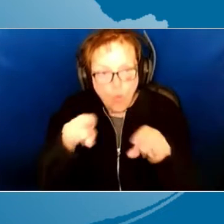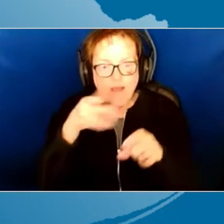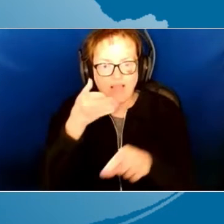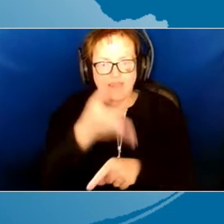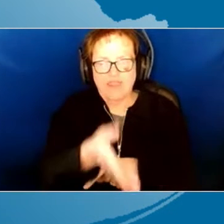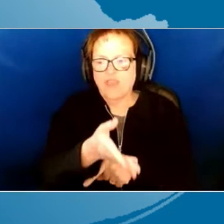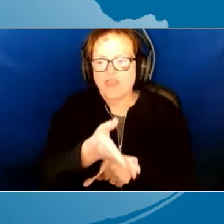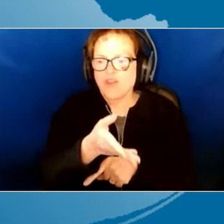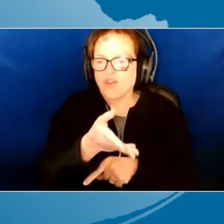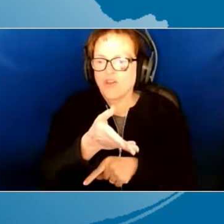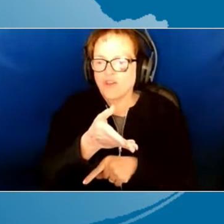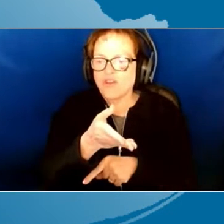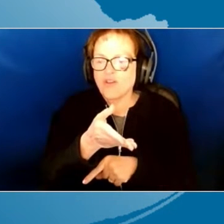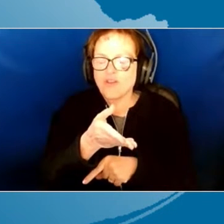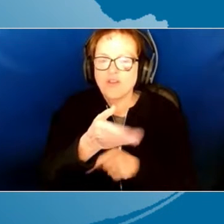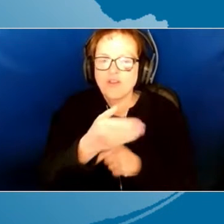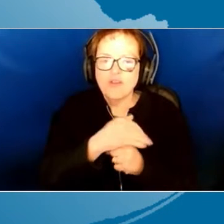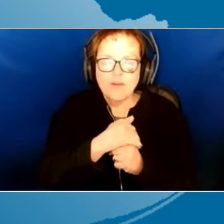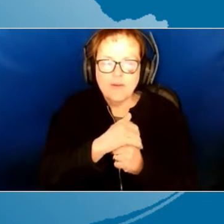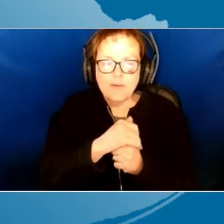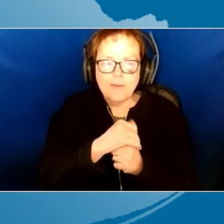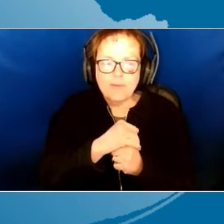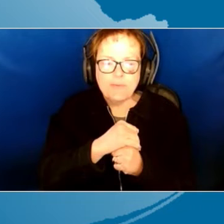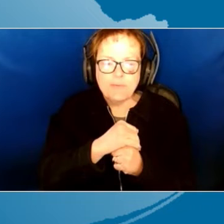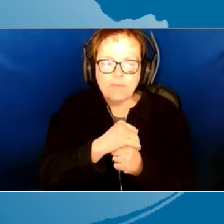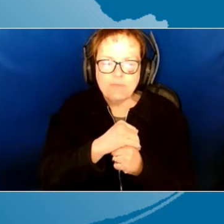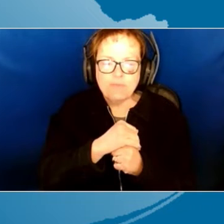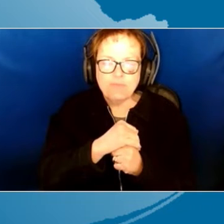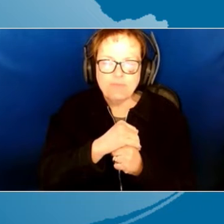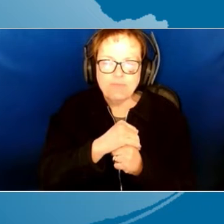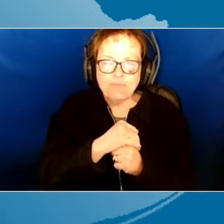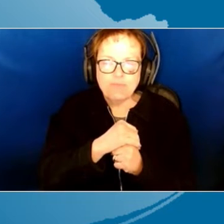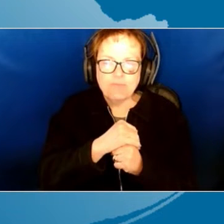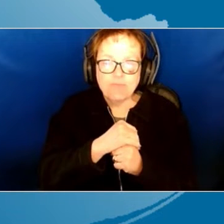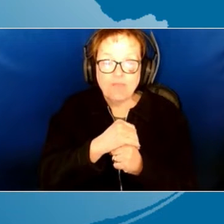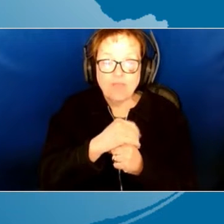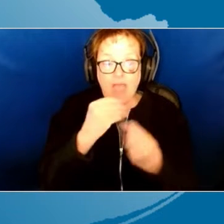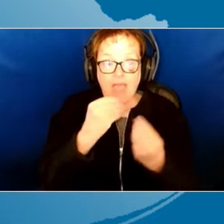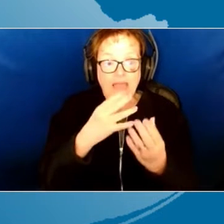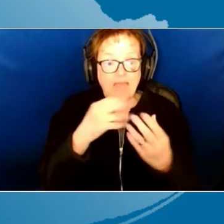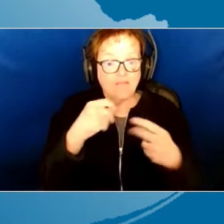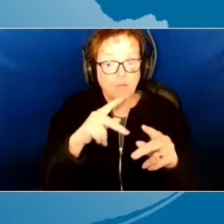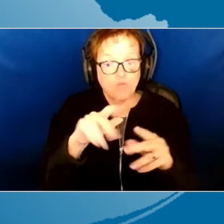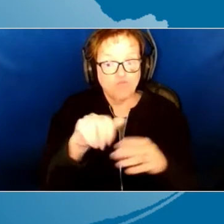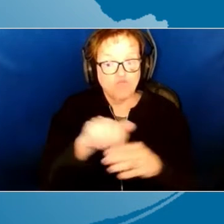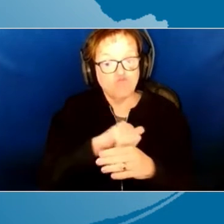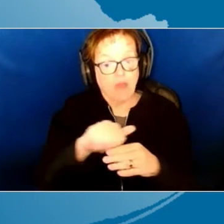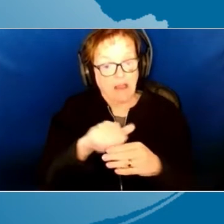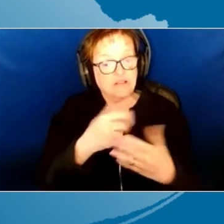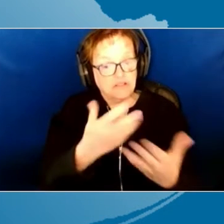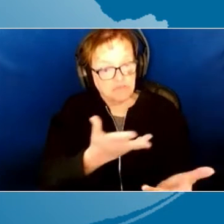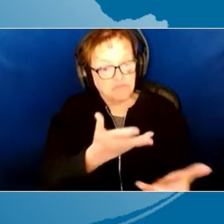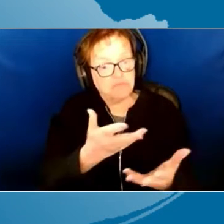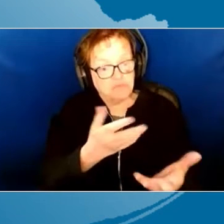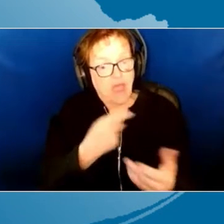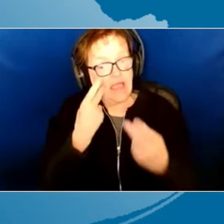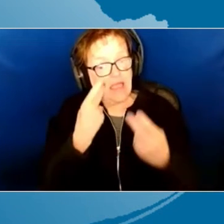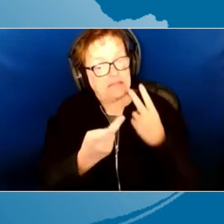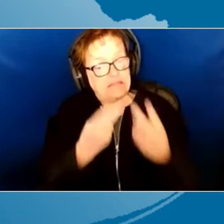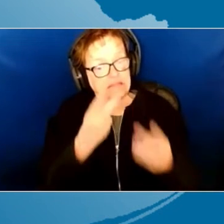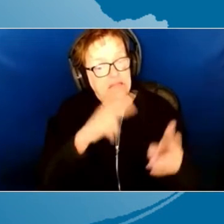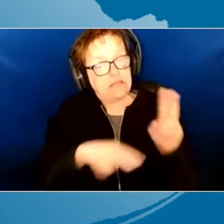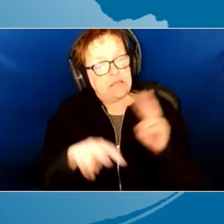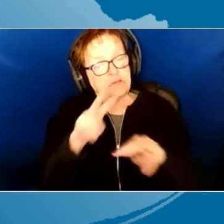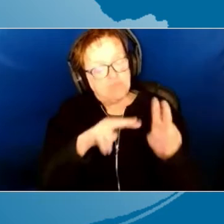so, um, when, when I give them the opportunity to practice, then I can, I can see it, they can experience it.